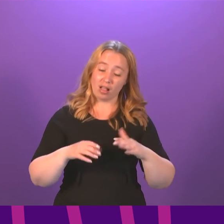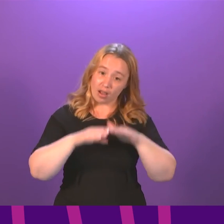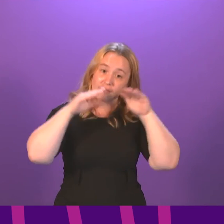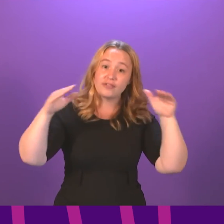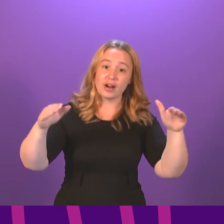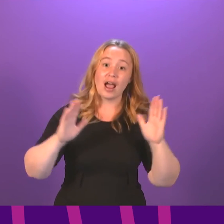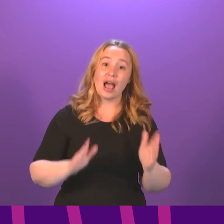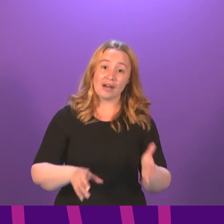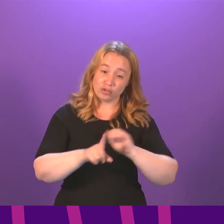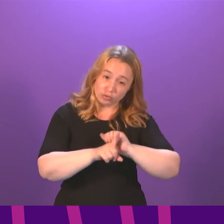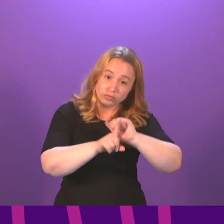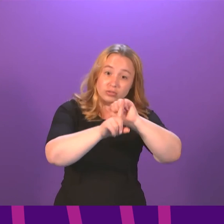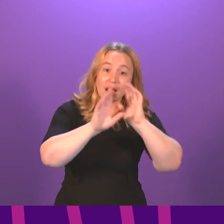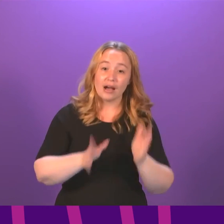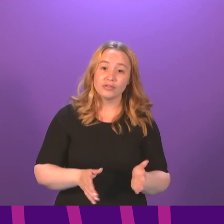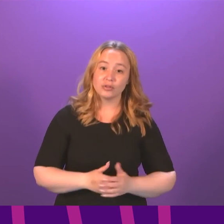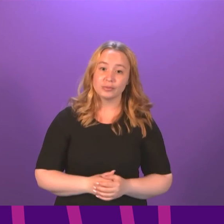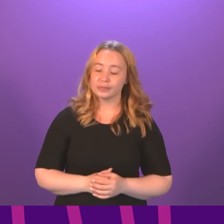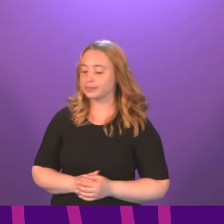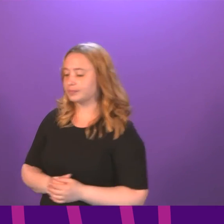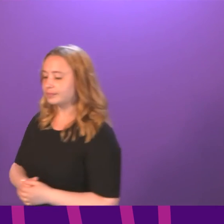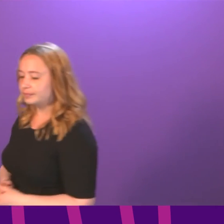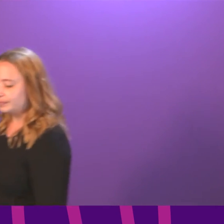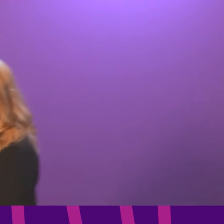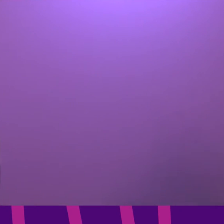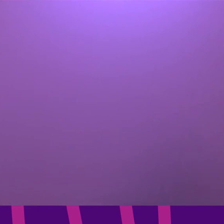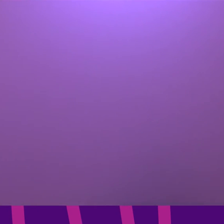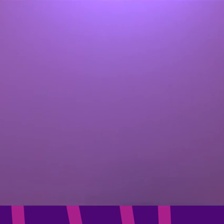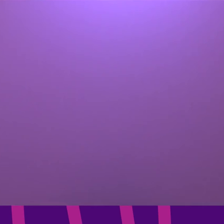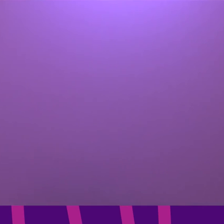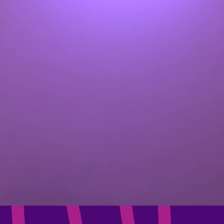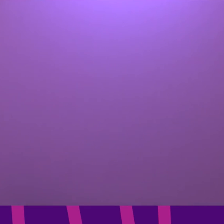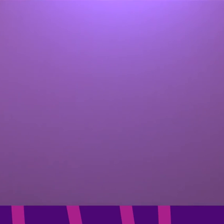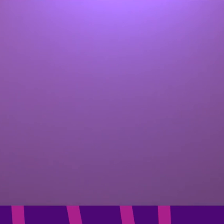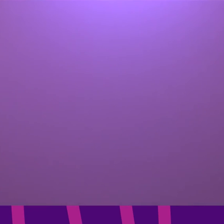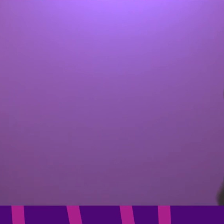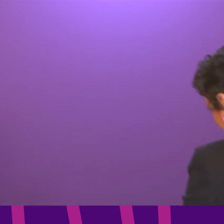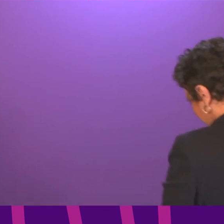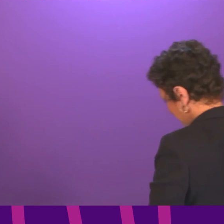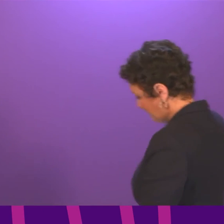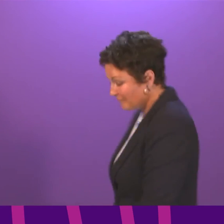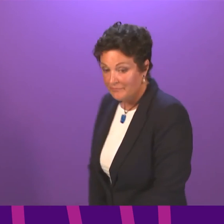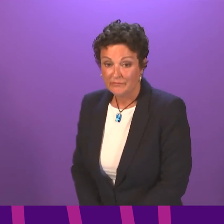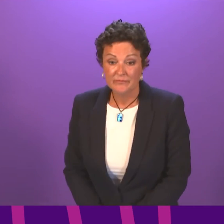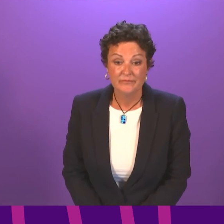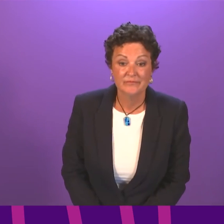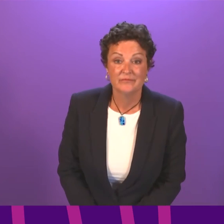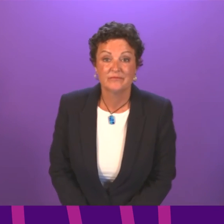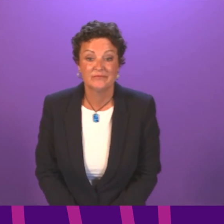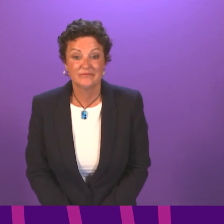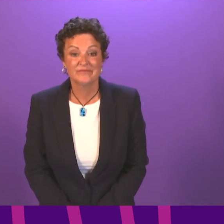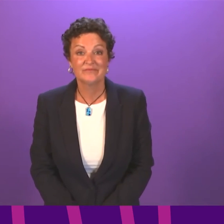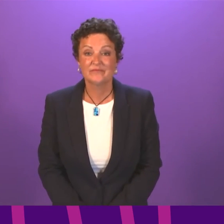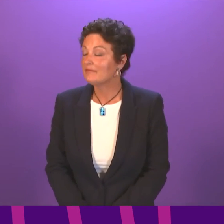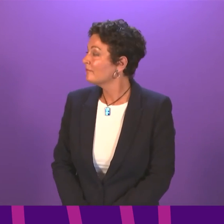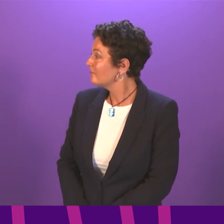reality and not just rhetoric. Question number seven, Sarah Boyack. Thank you, Presiding Officer. To ask the First Minister